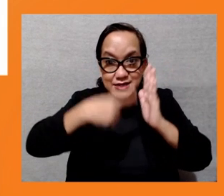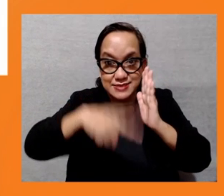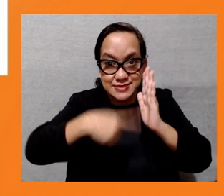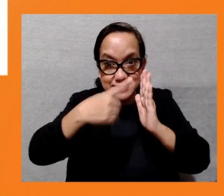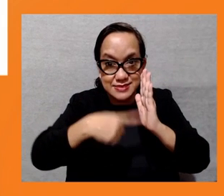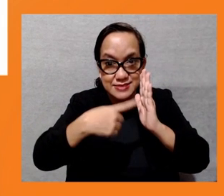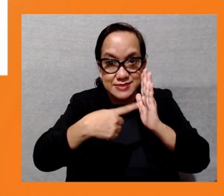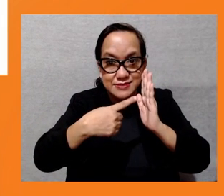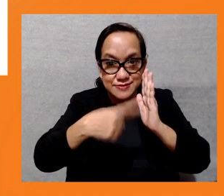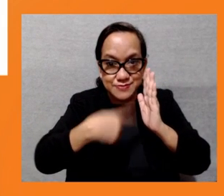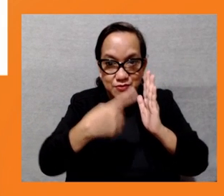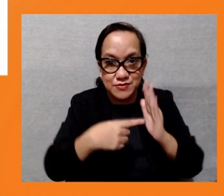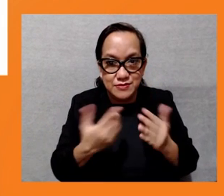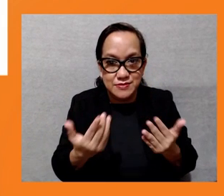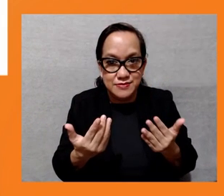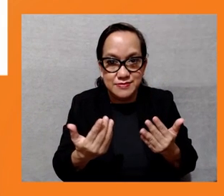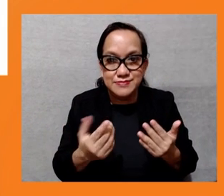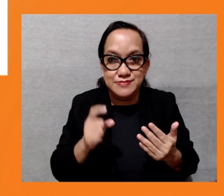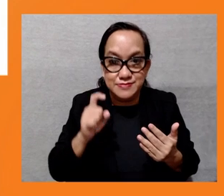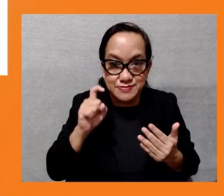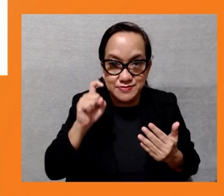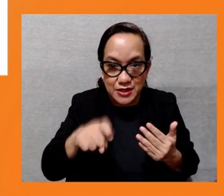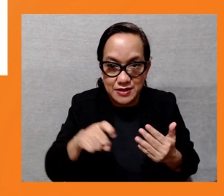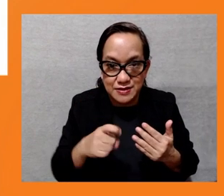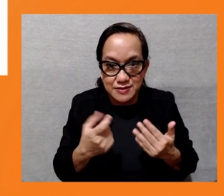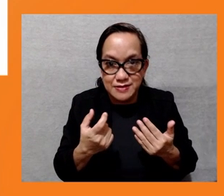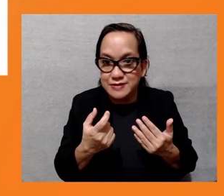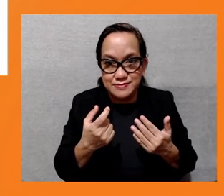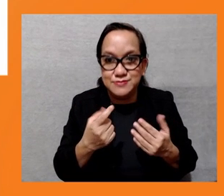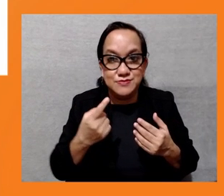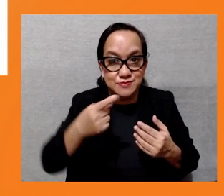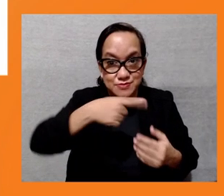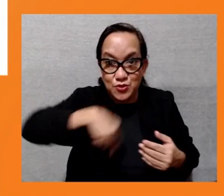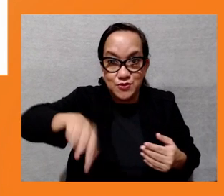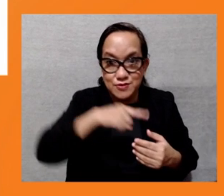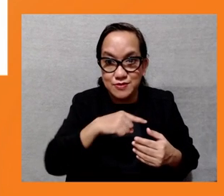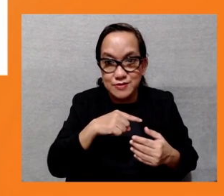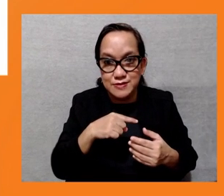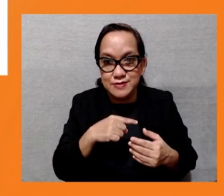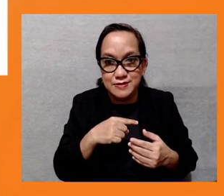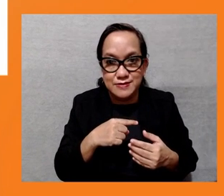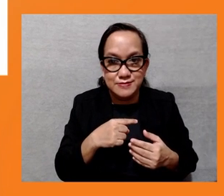dollars because of the the losing of this project. Next slide, please.